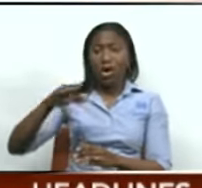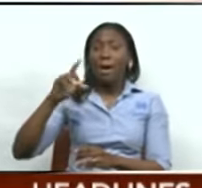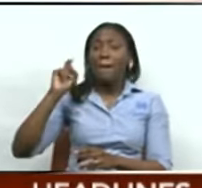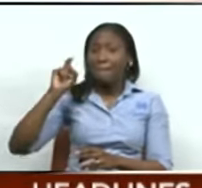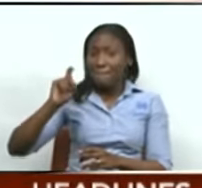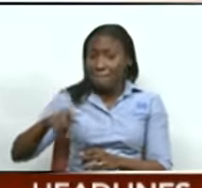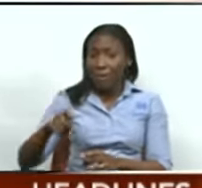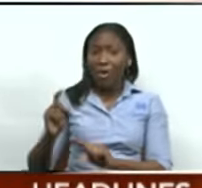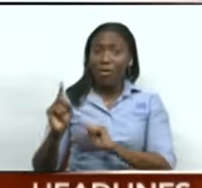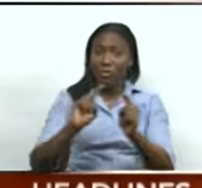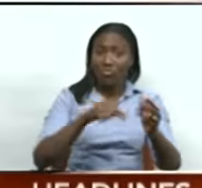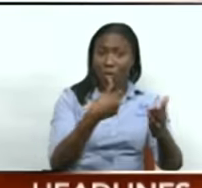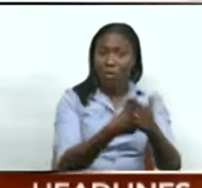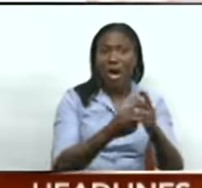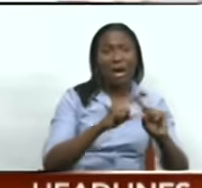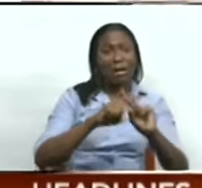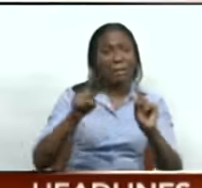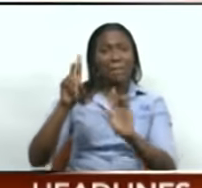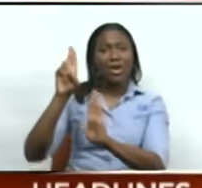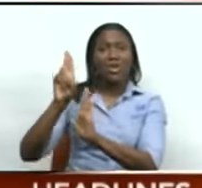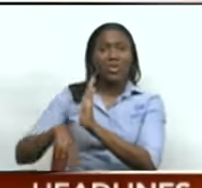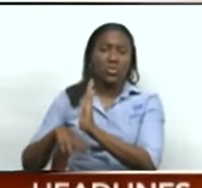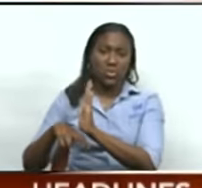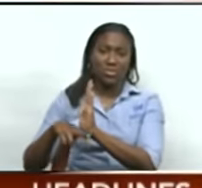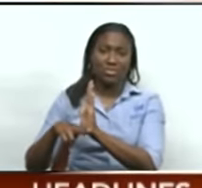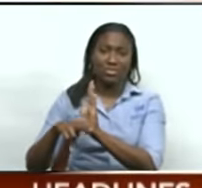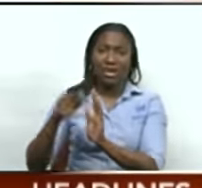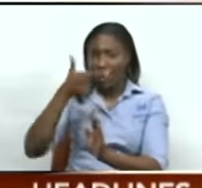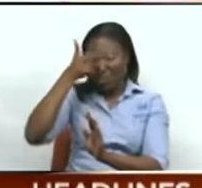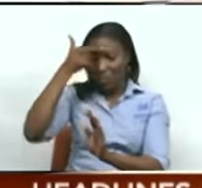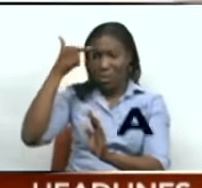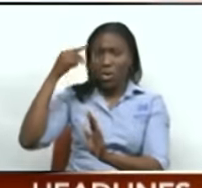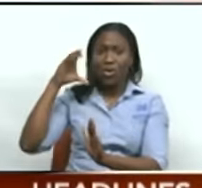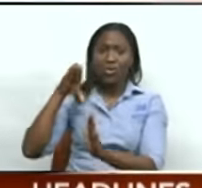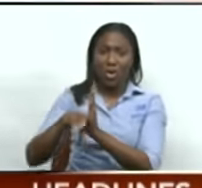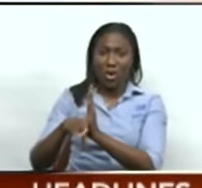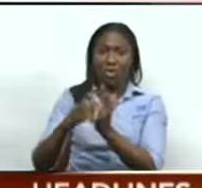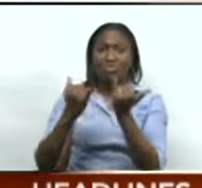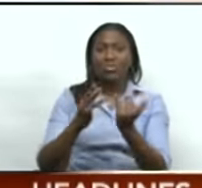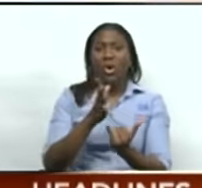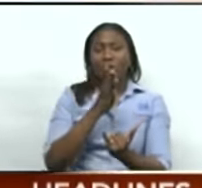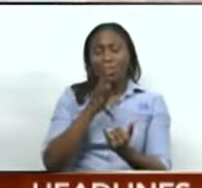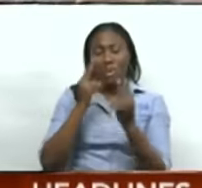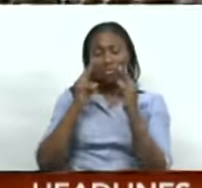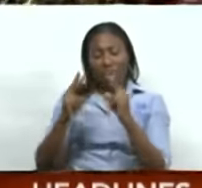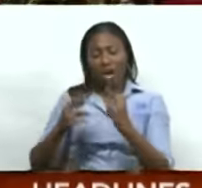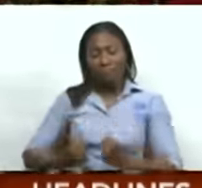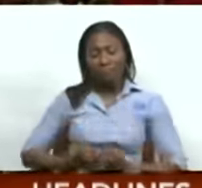plea for those in the auditorium to reject a life of crime. Agha Samaru tells us why.